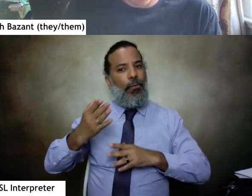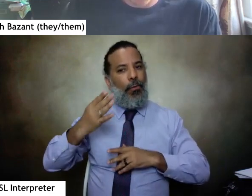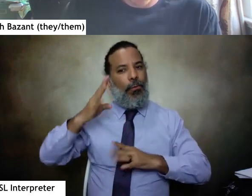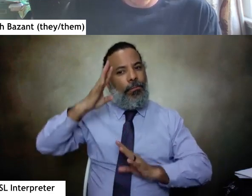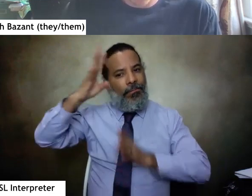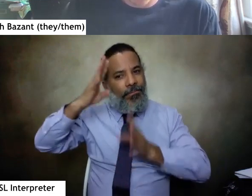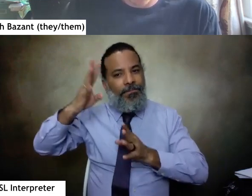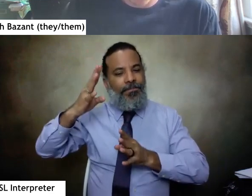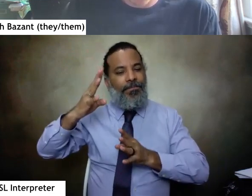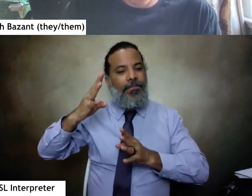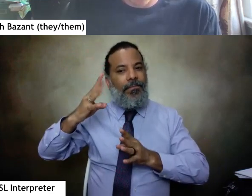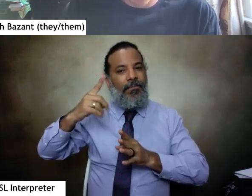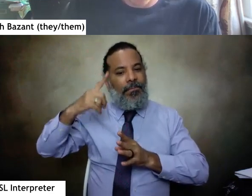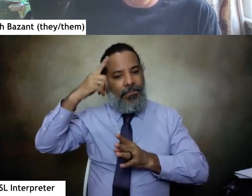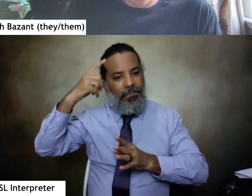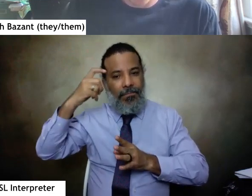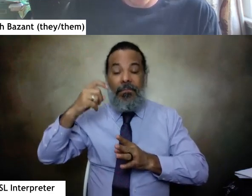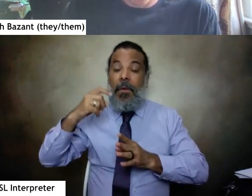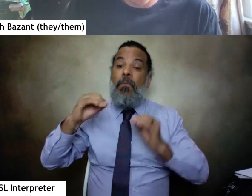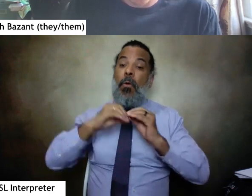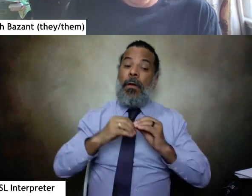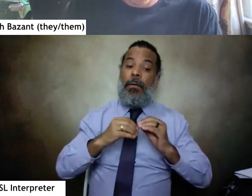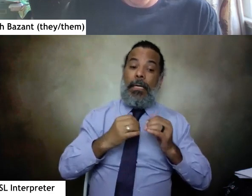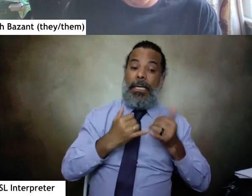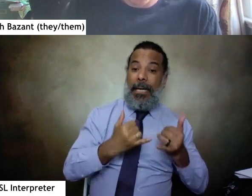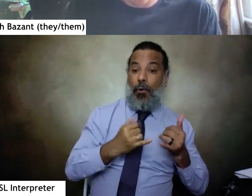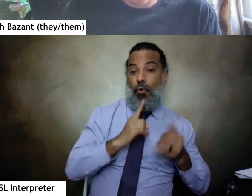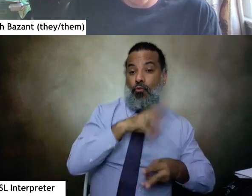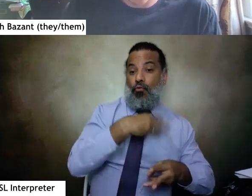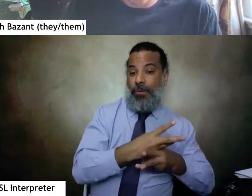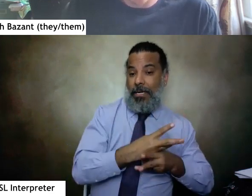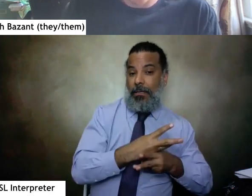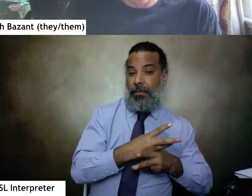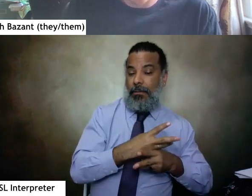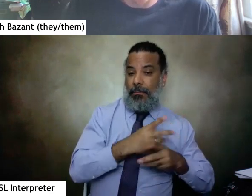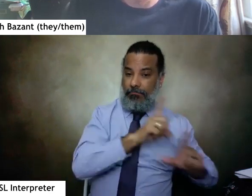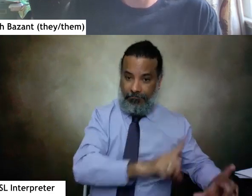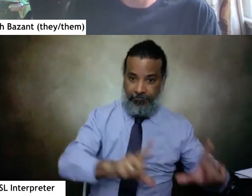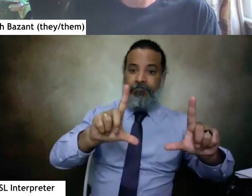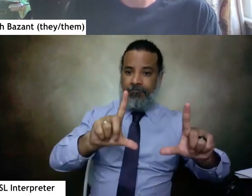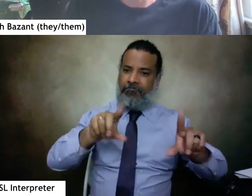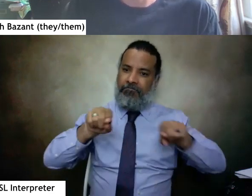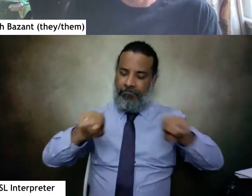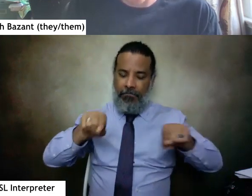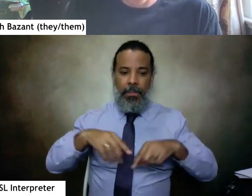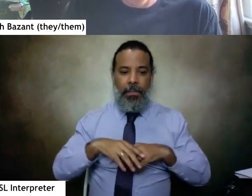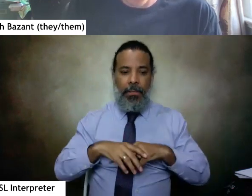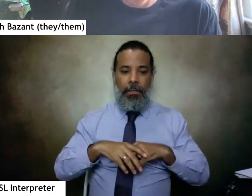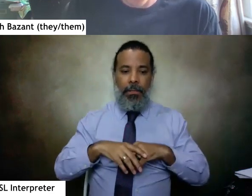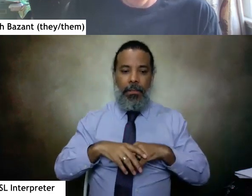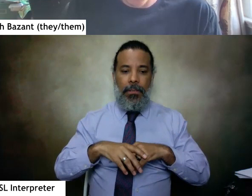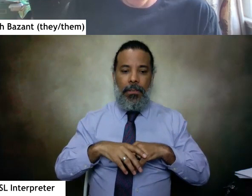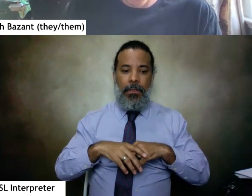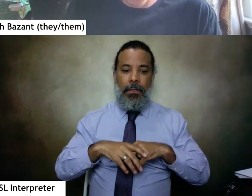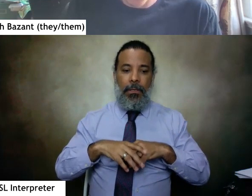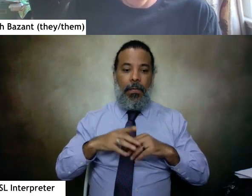more effective through a kind of contemporary or or realistic lens um some even more